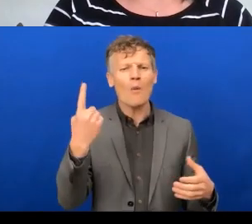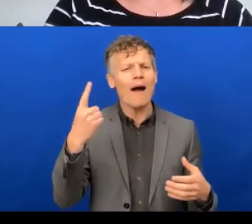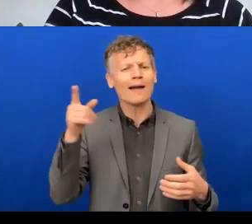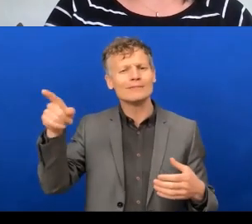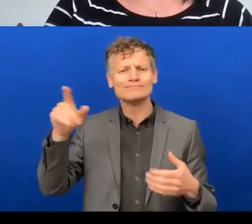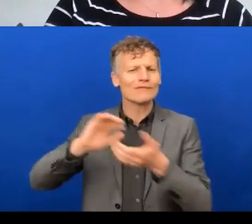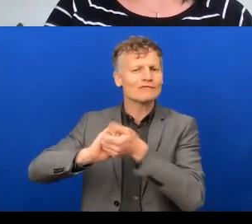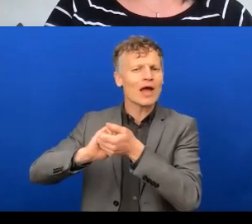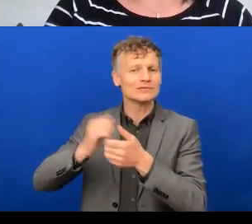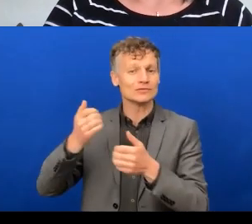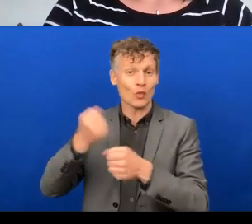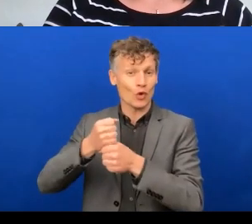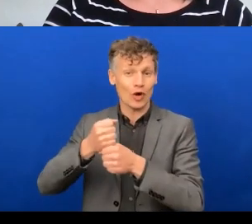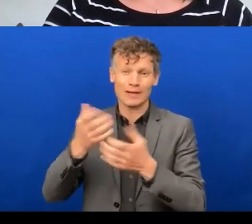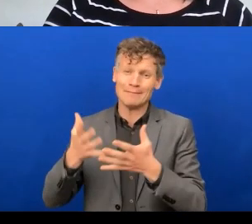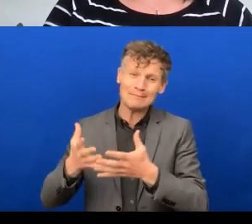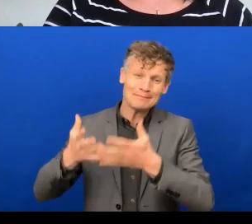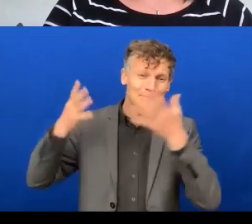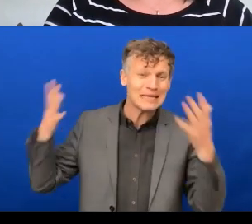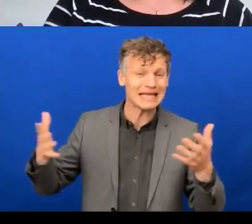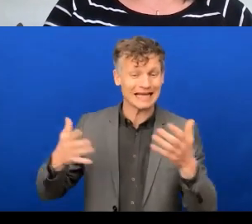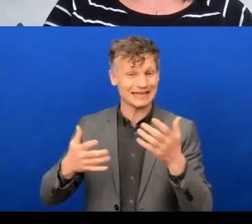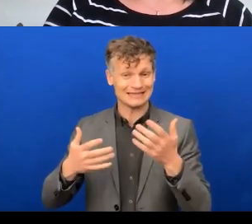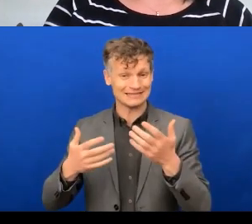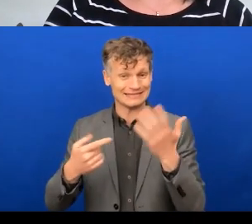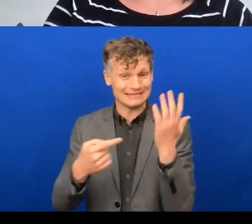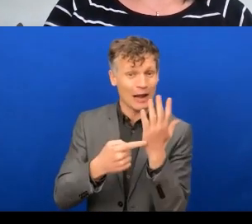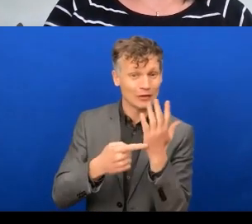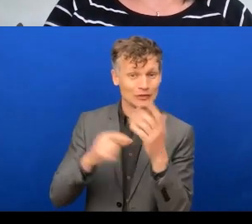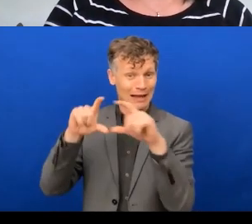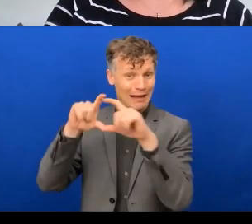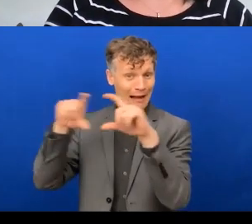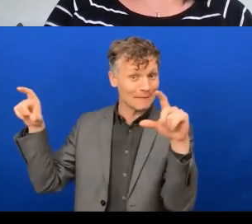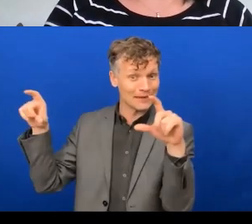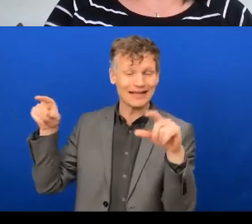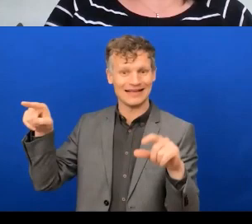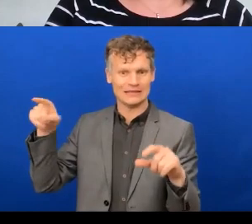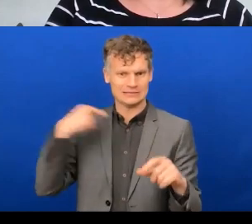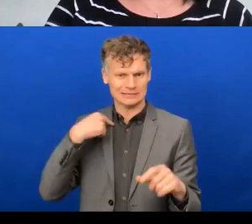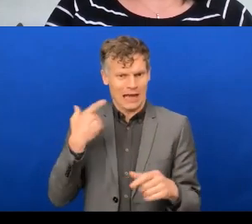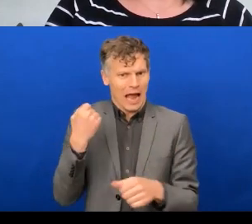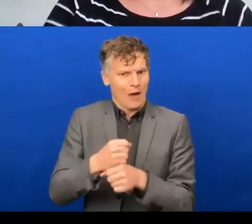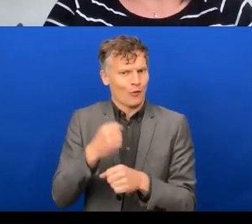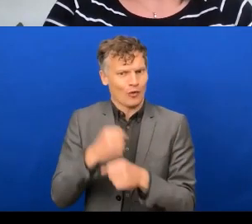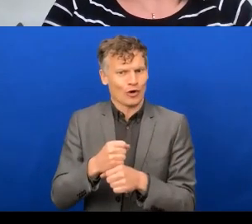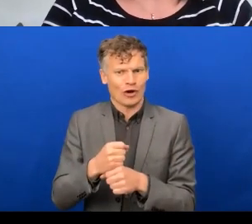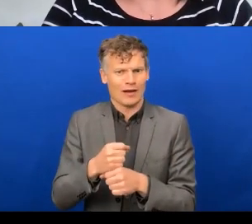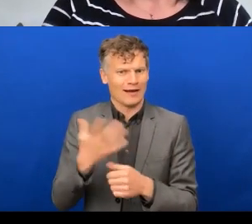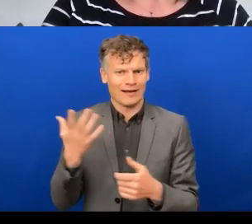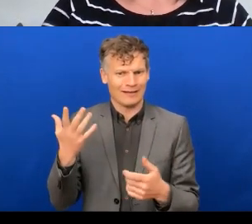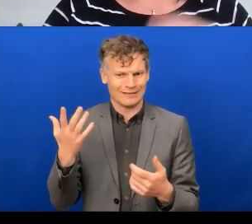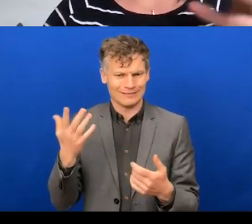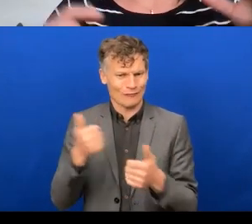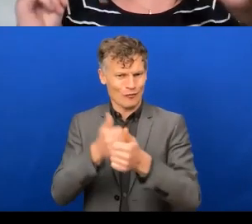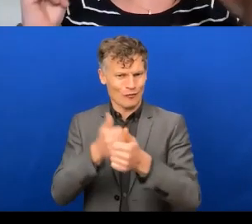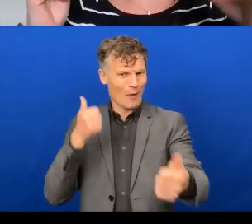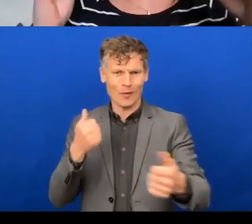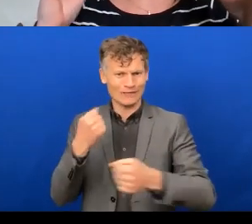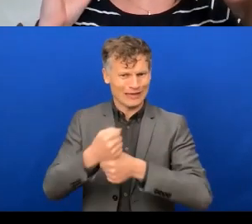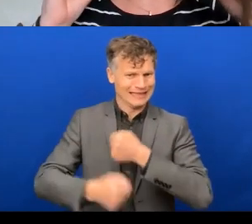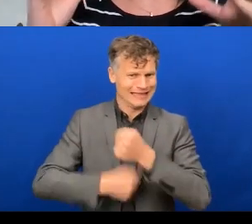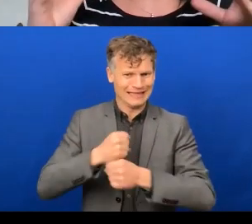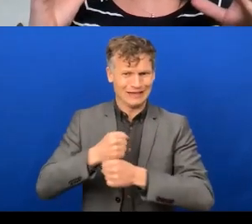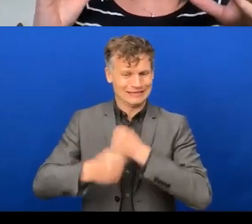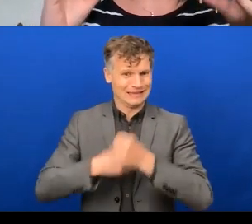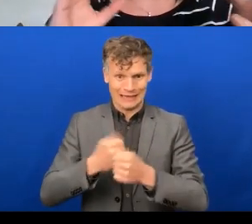been working at home remotely for years. And all of a sudden, my diary is absolutely full of extroverts. You want video calls. Um, and it